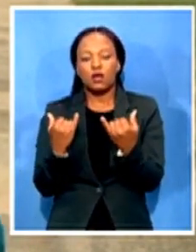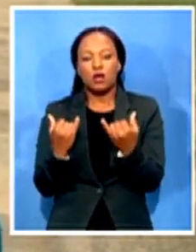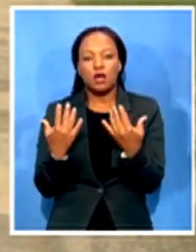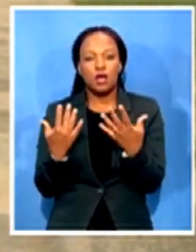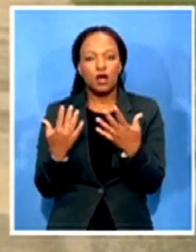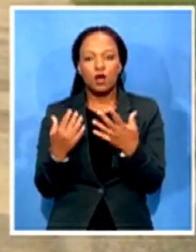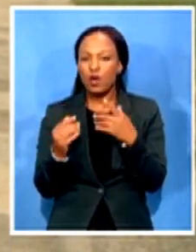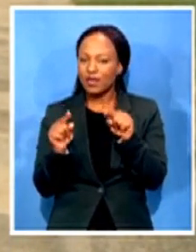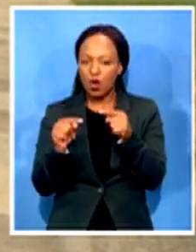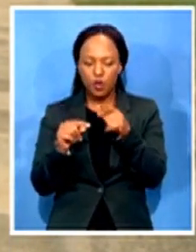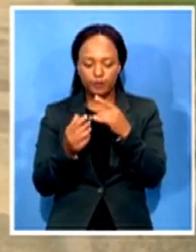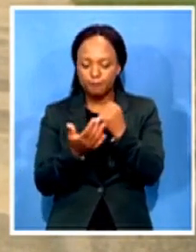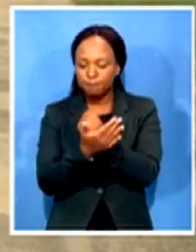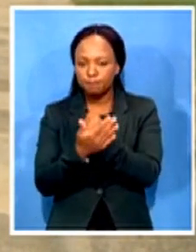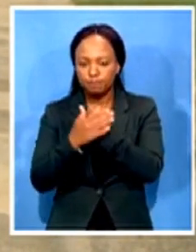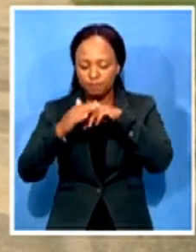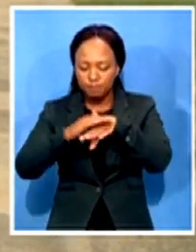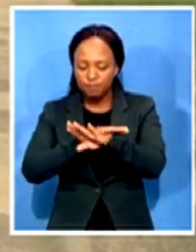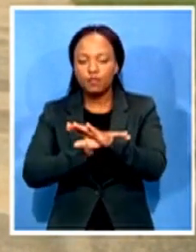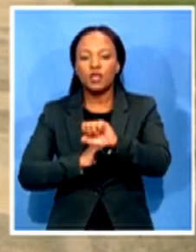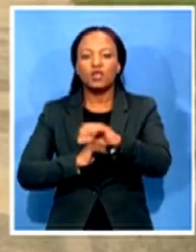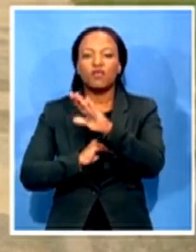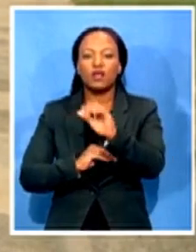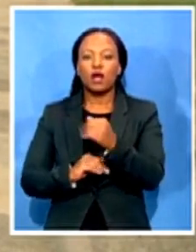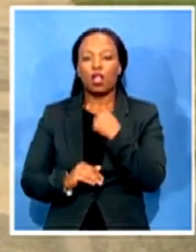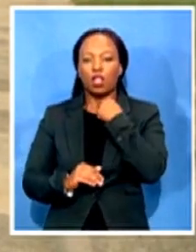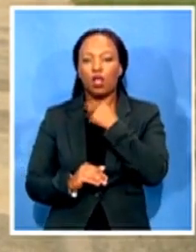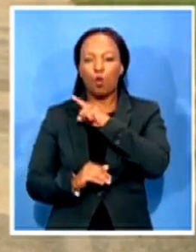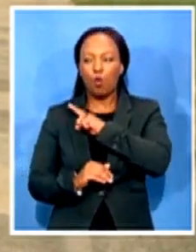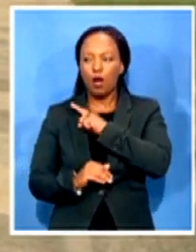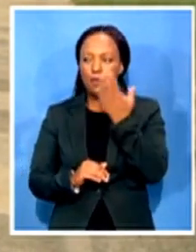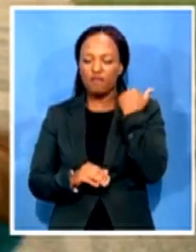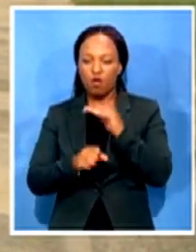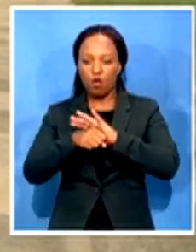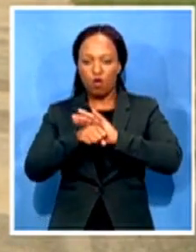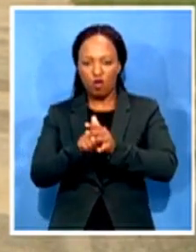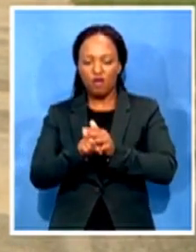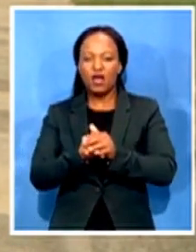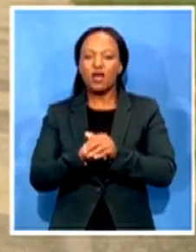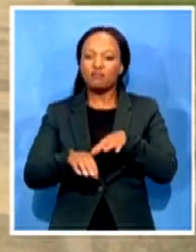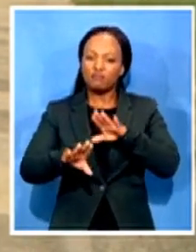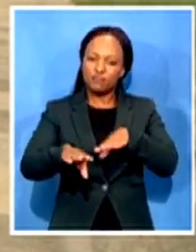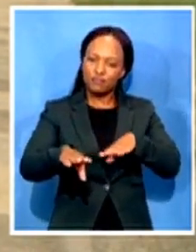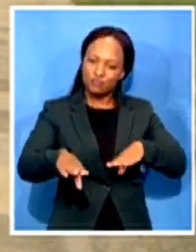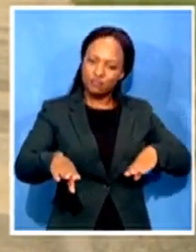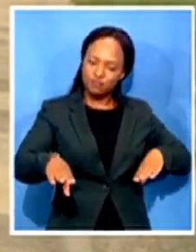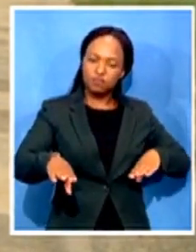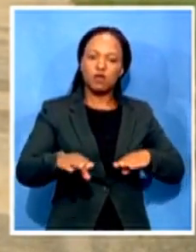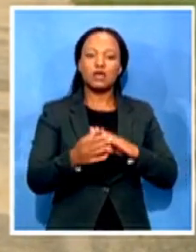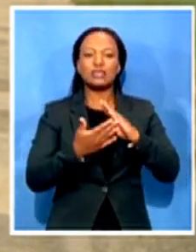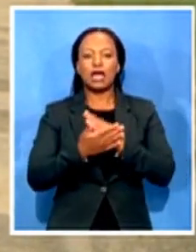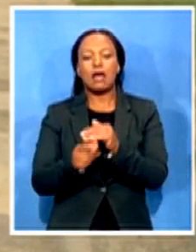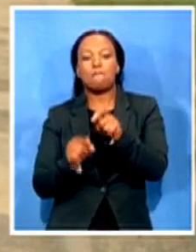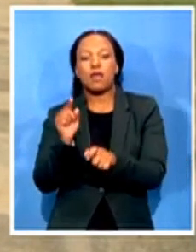fact that the COVID-19 testing line was too long people were coming without prior tests that would make it